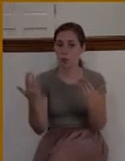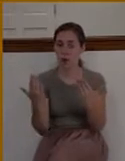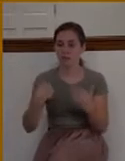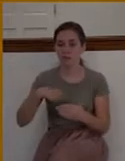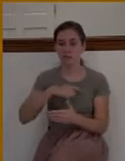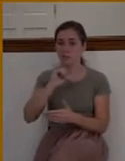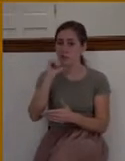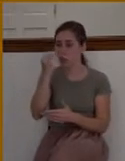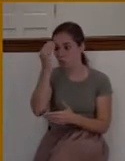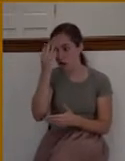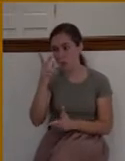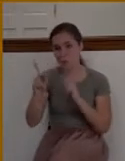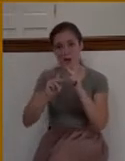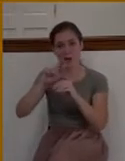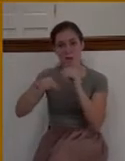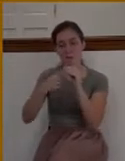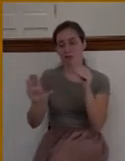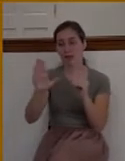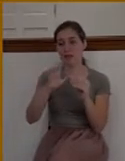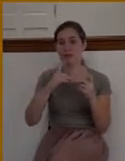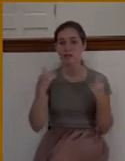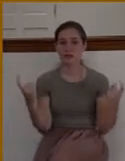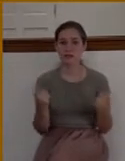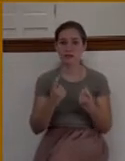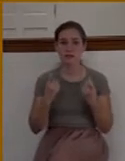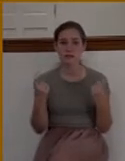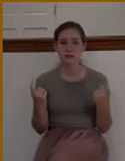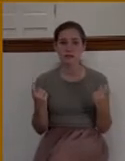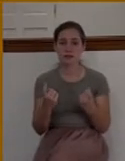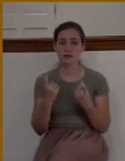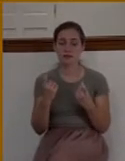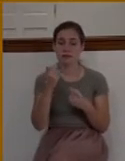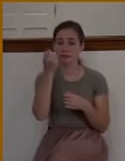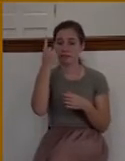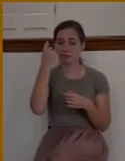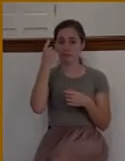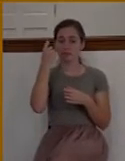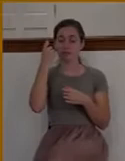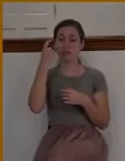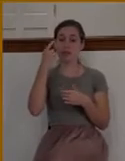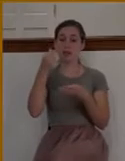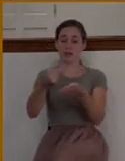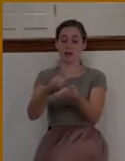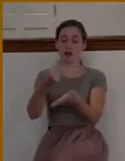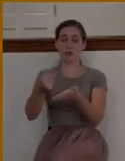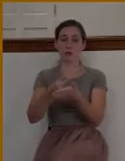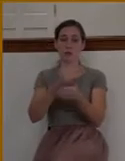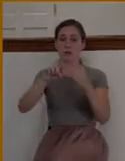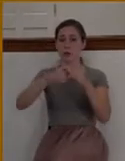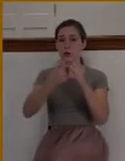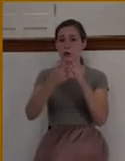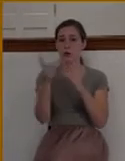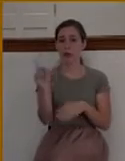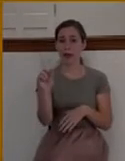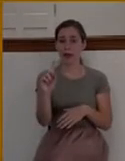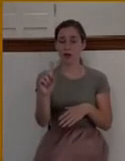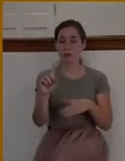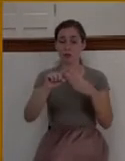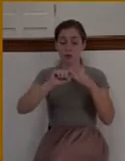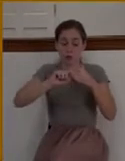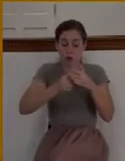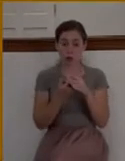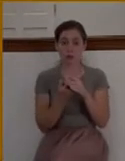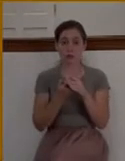God. And I want to tell you something, friend. The gospel starts with the holiness of God. That he is a holy